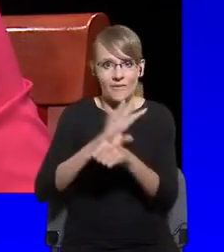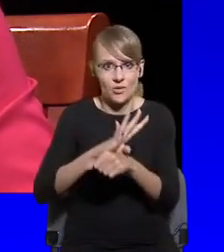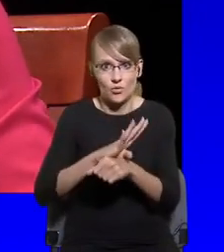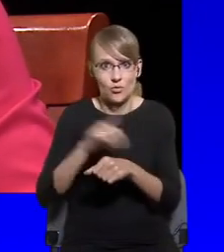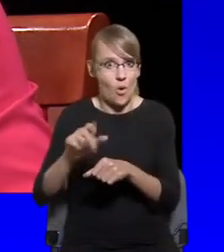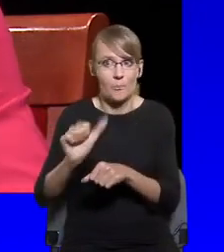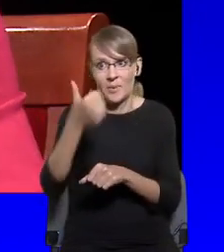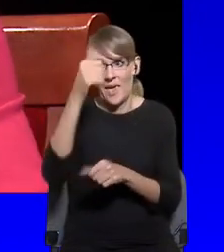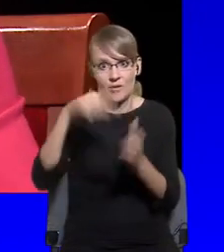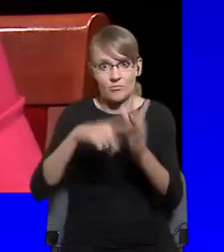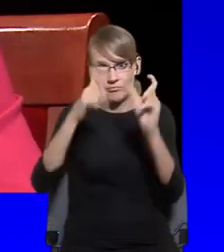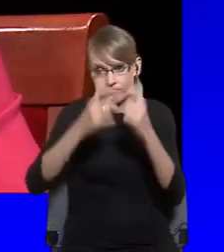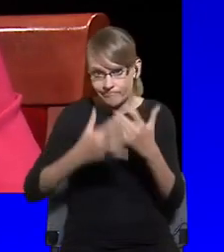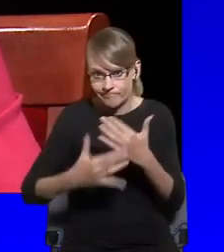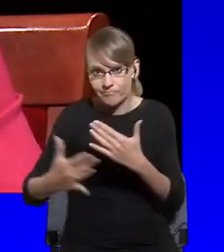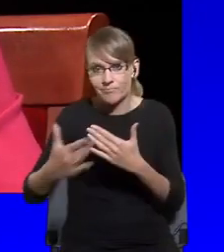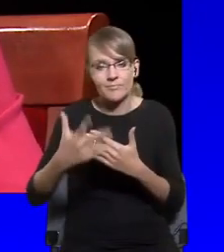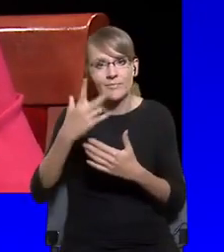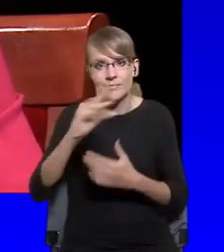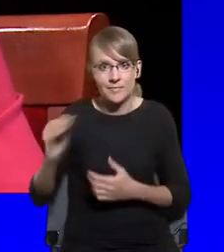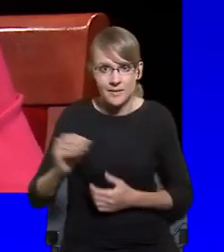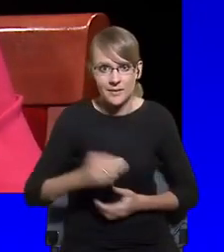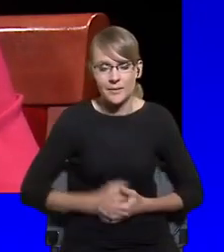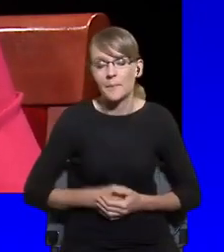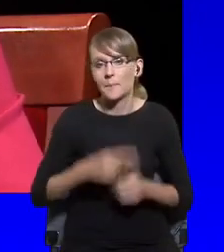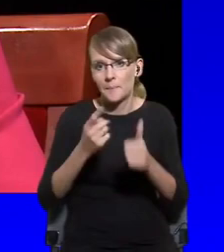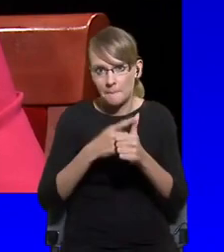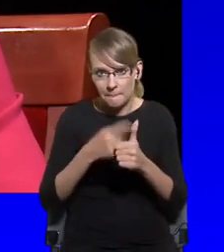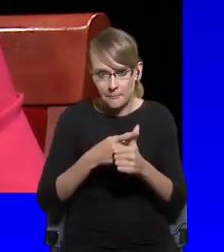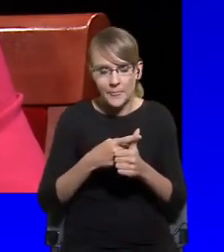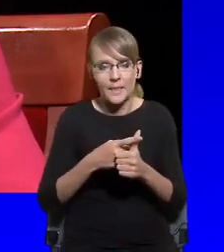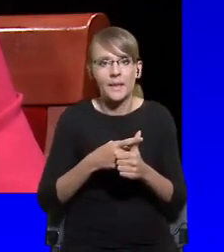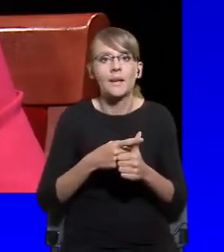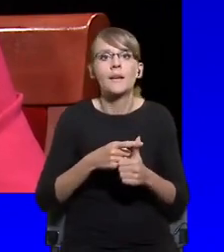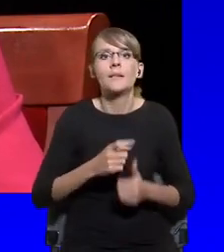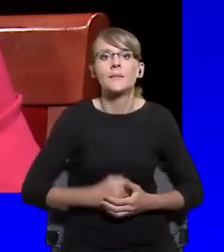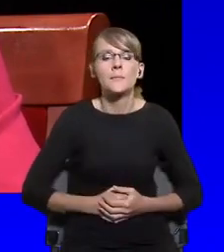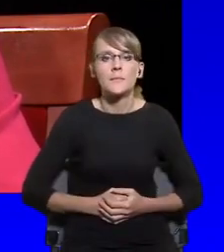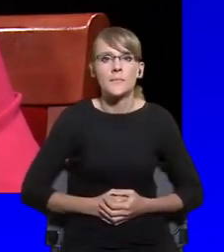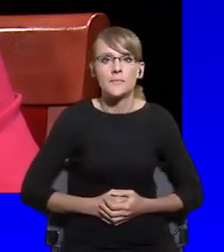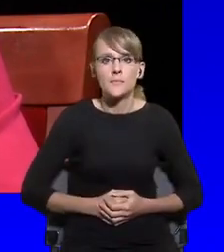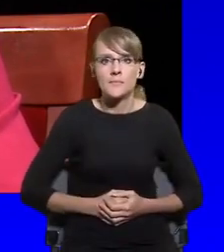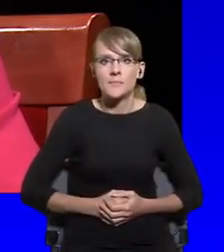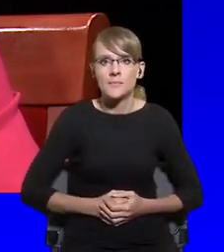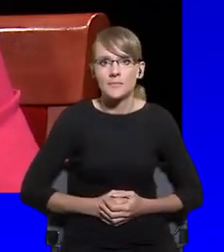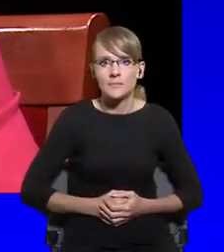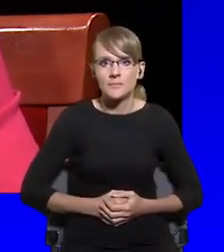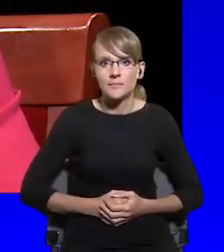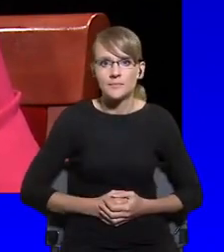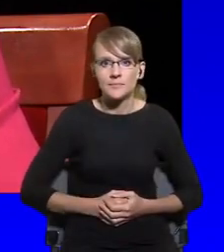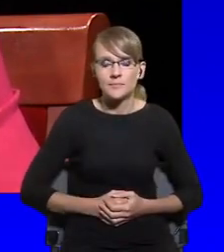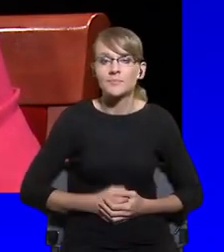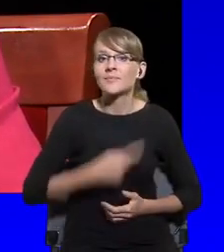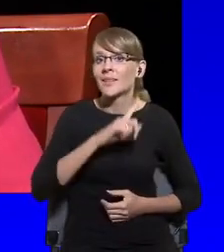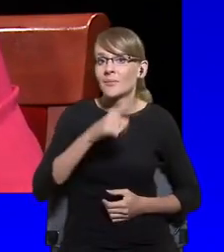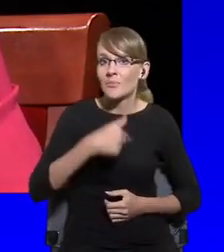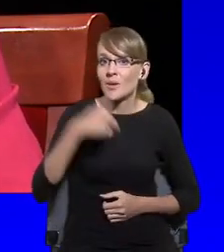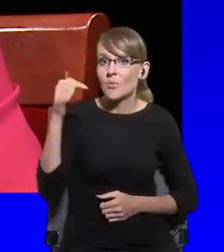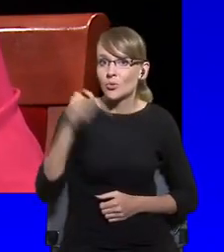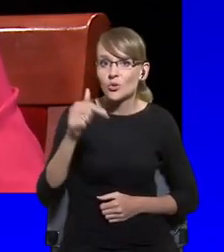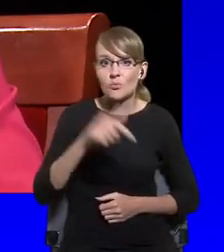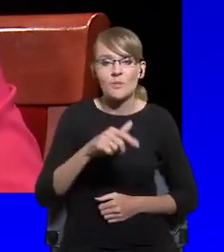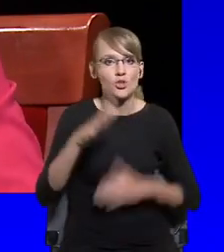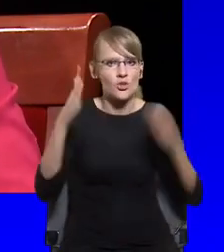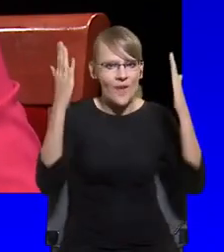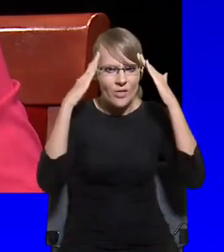one thing. Now, um, we, we basically have to, to observe and be very aware what, what is, what is